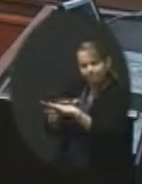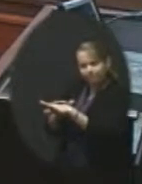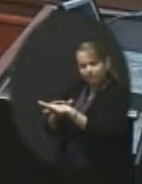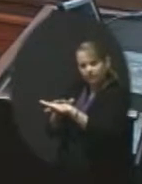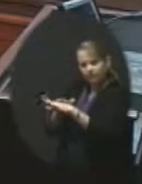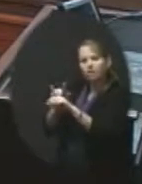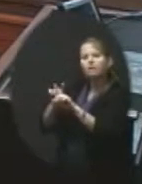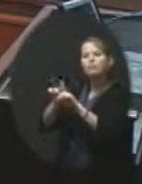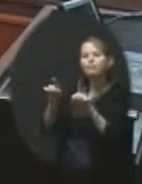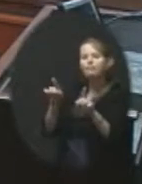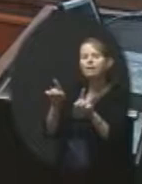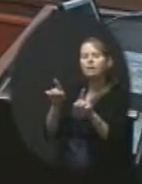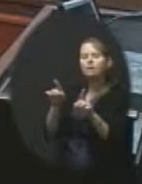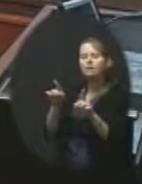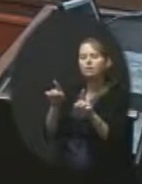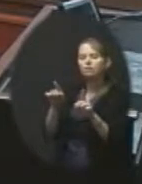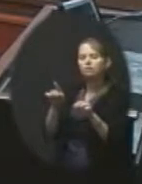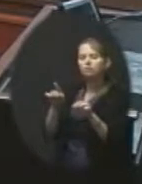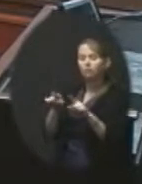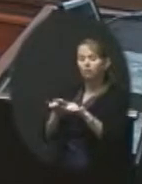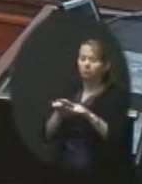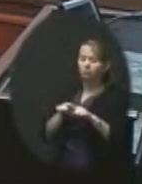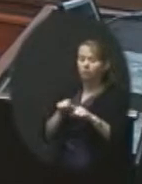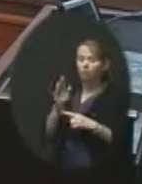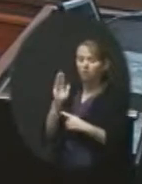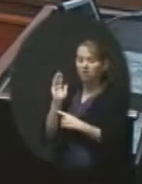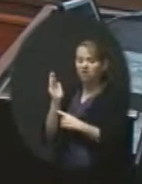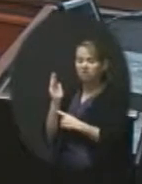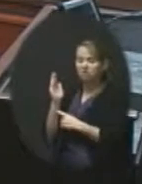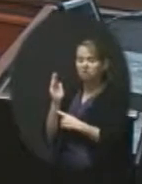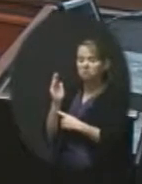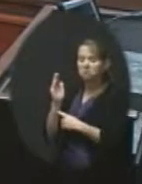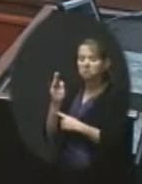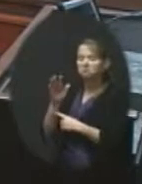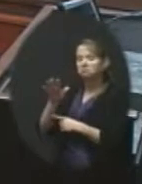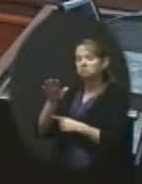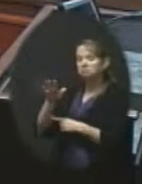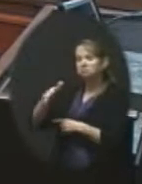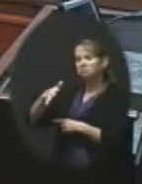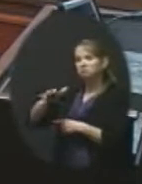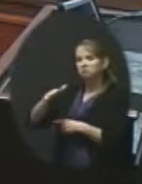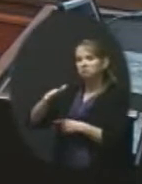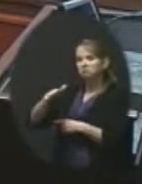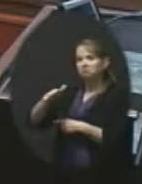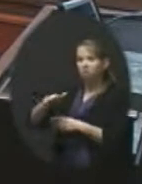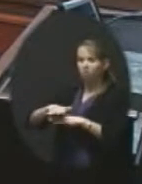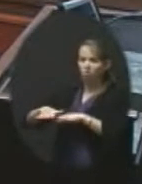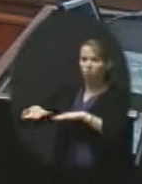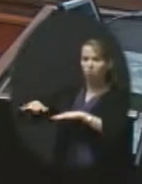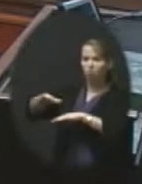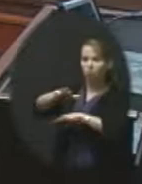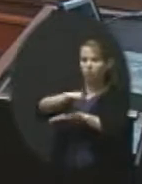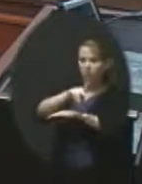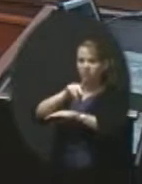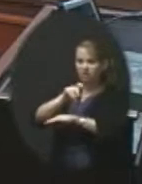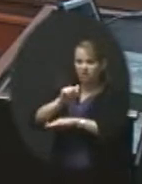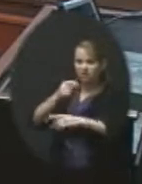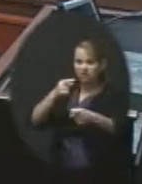appears to be, it appears to be a compromise across the state. I